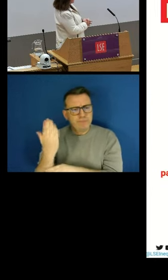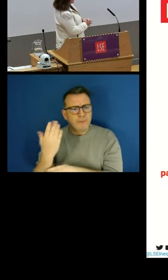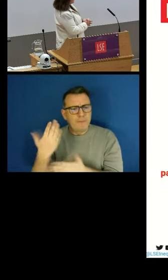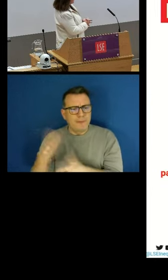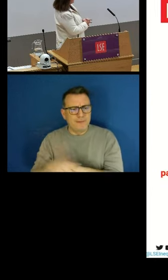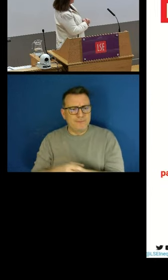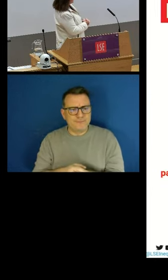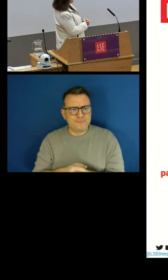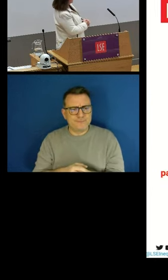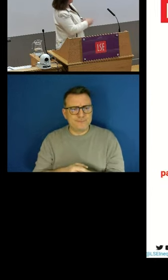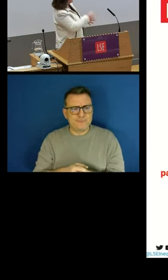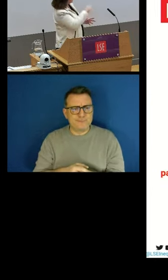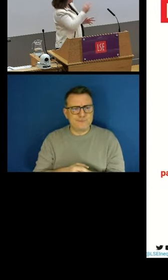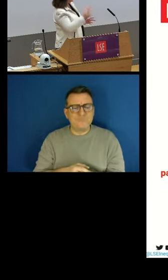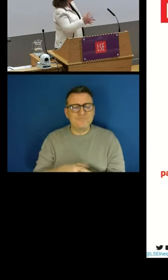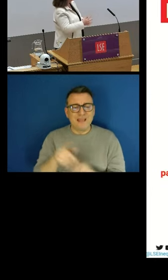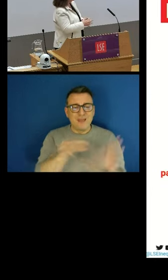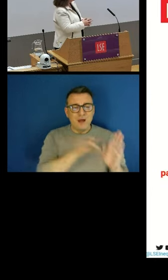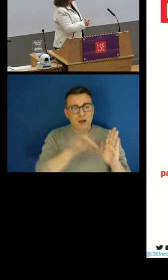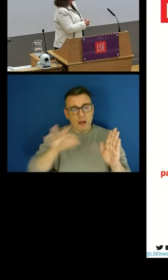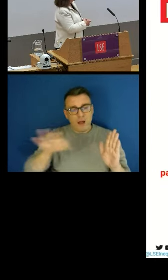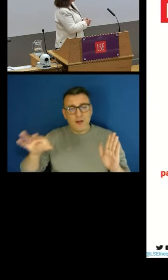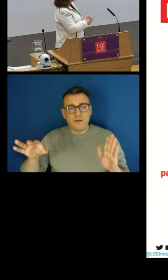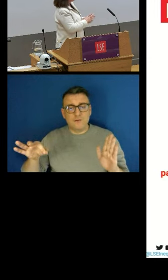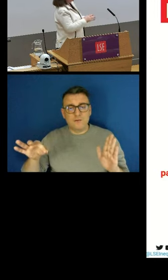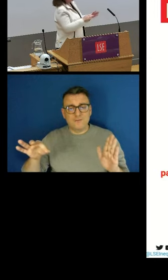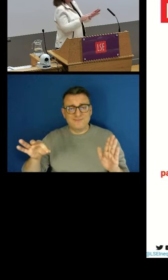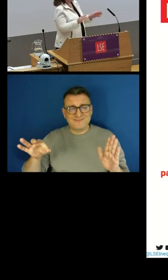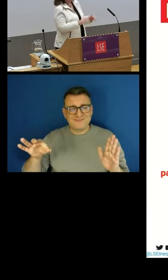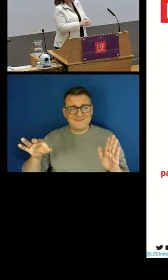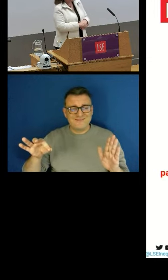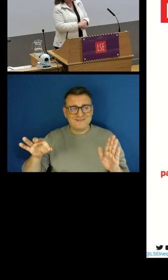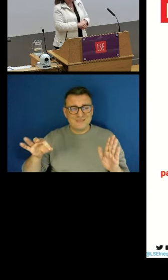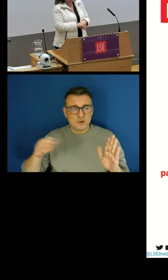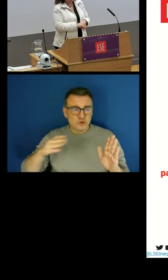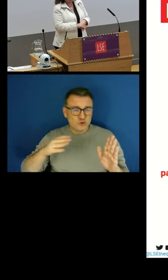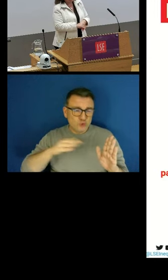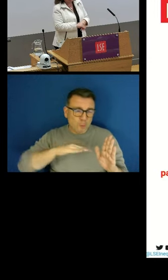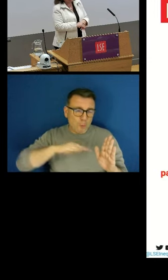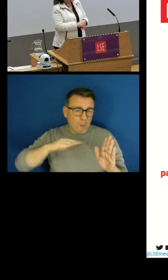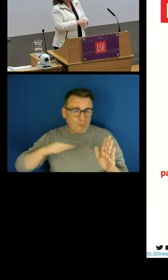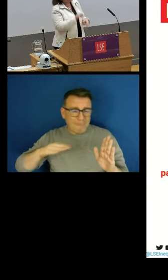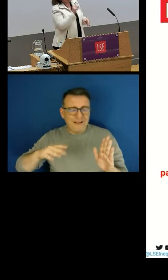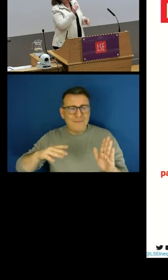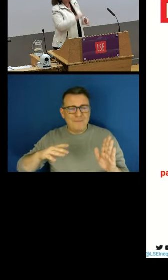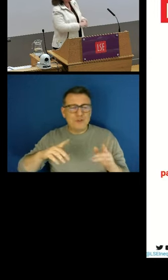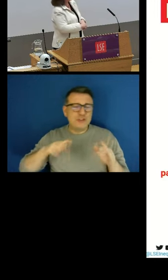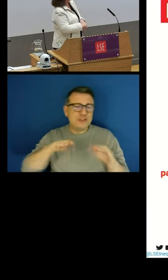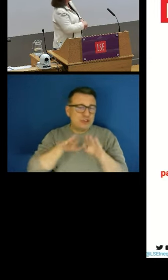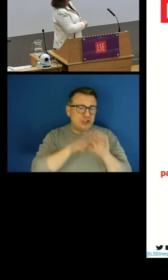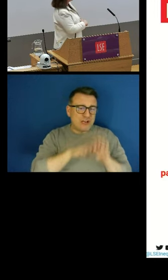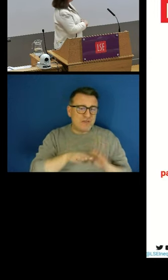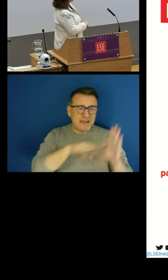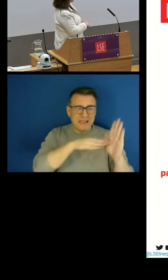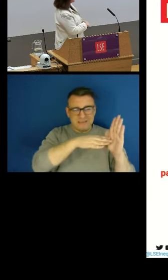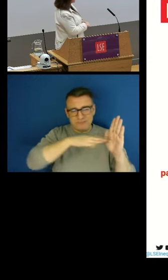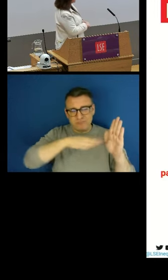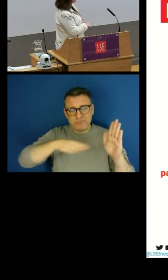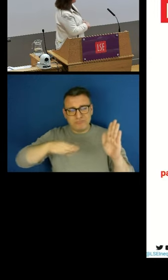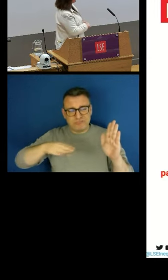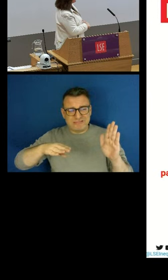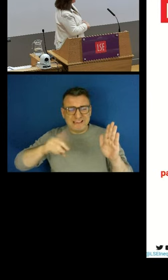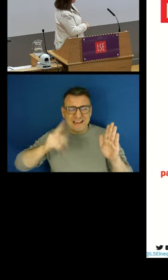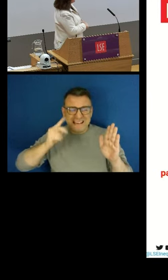That line actually, well, it moves a little bit, but overall it's relatively stable over time. It's improved a smidgen, but not